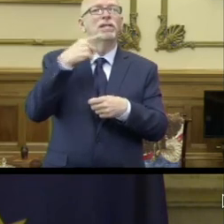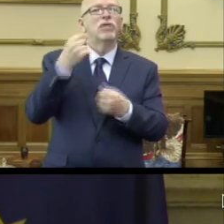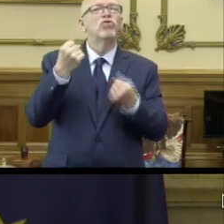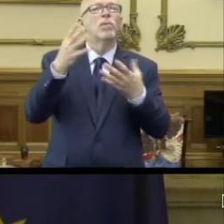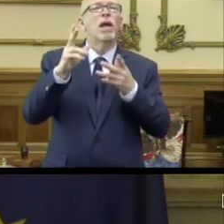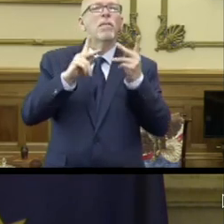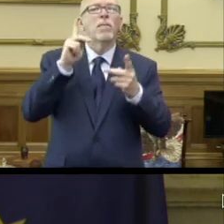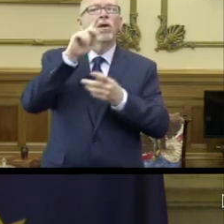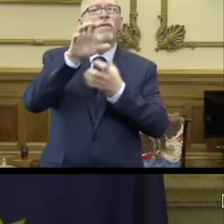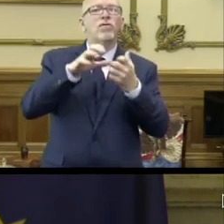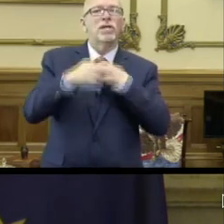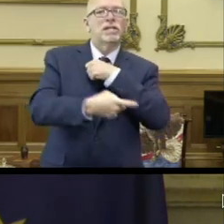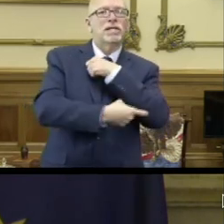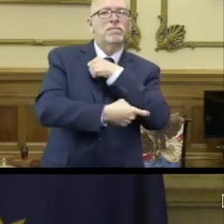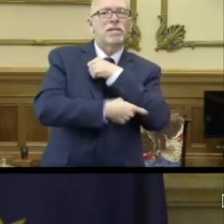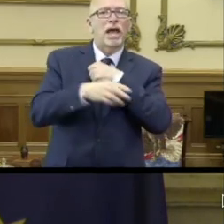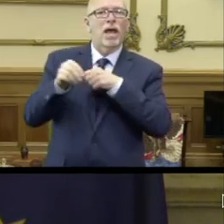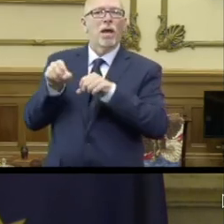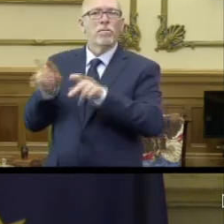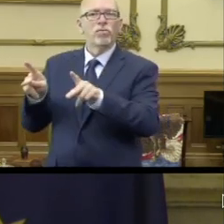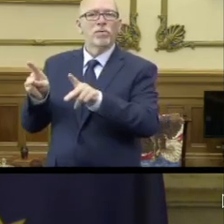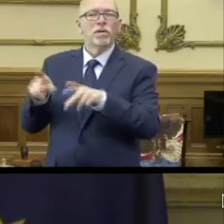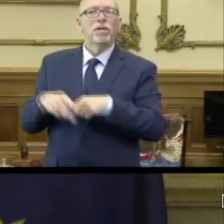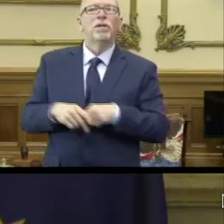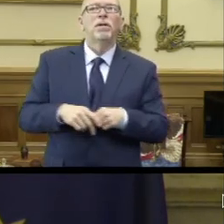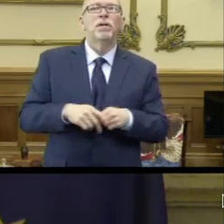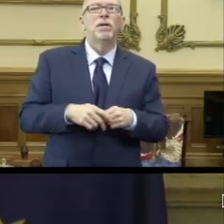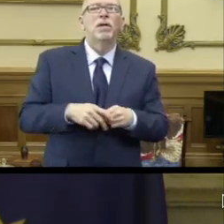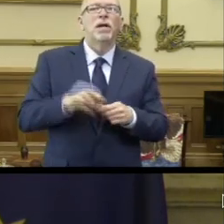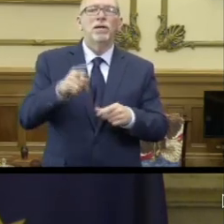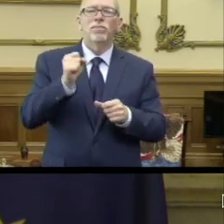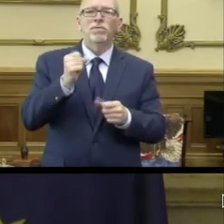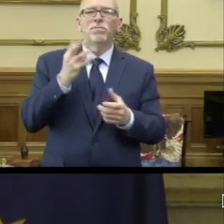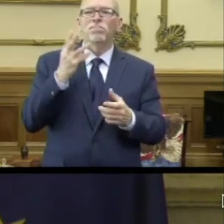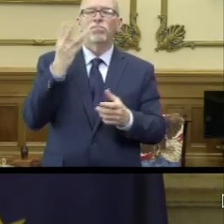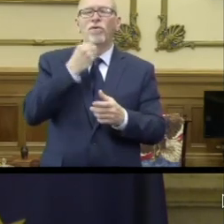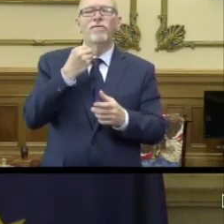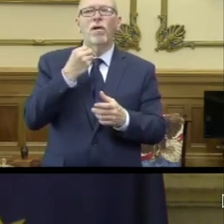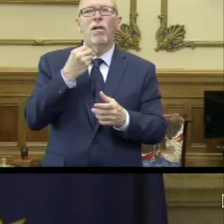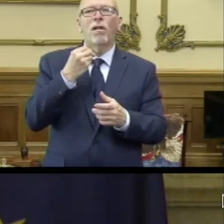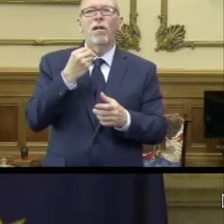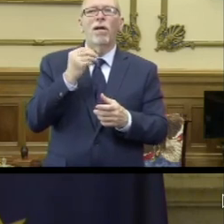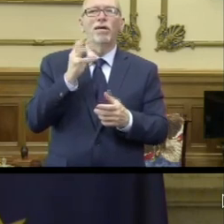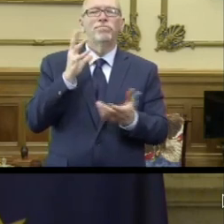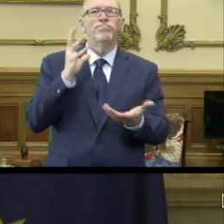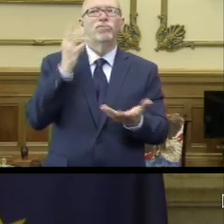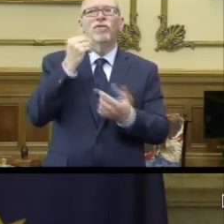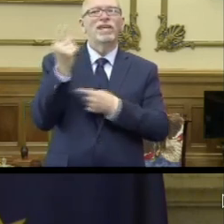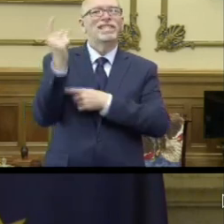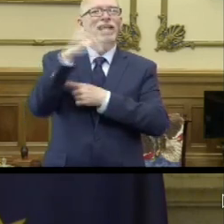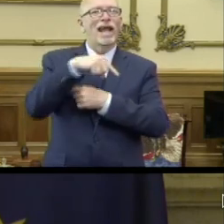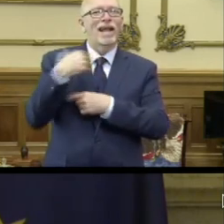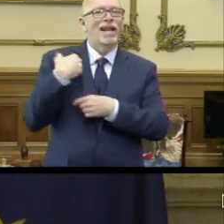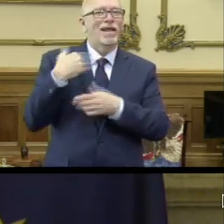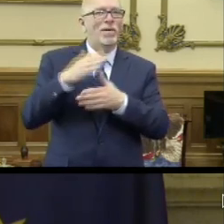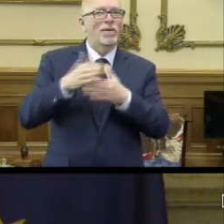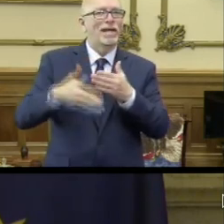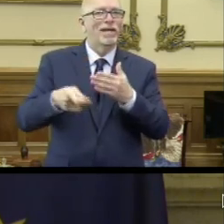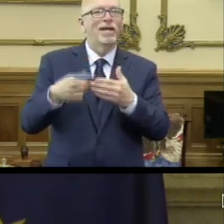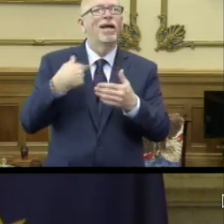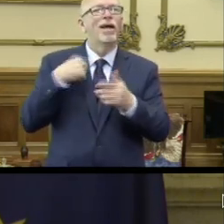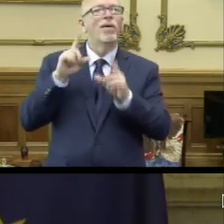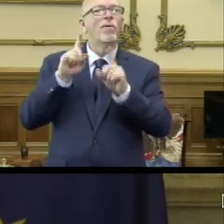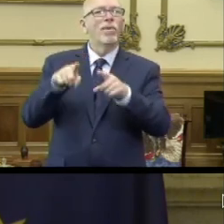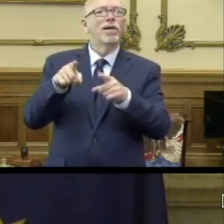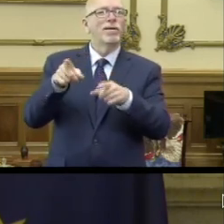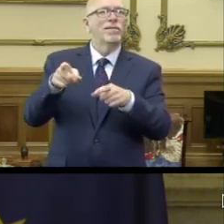confusing temptation with opportunity. And it was a beautiful, beautiful day this past weekend when I went in